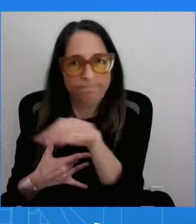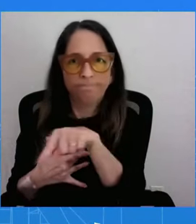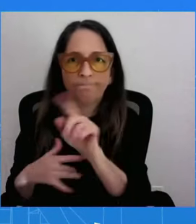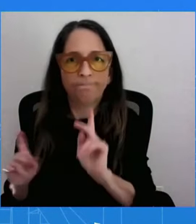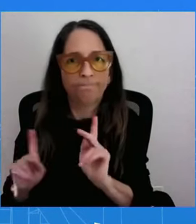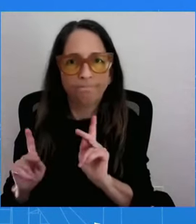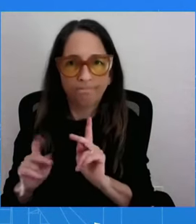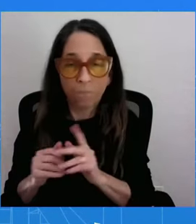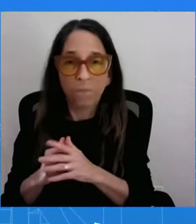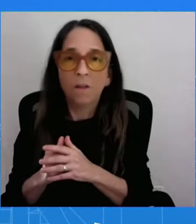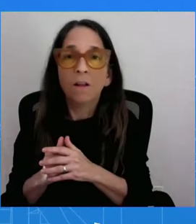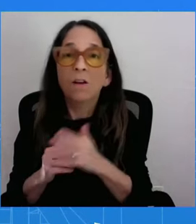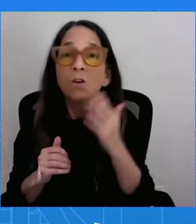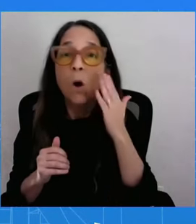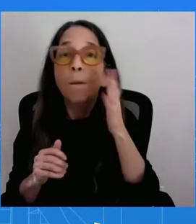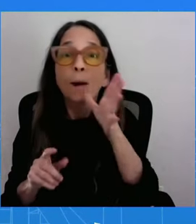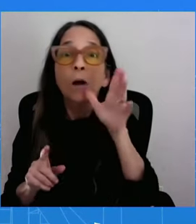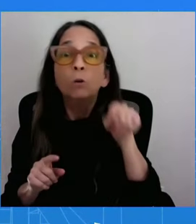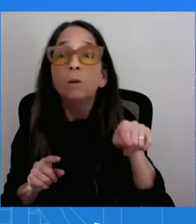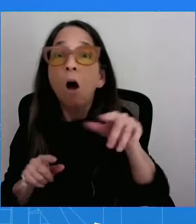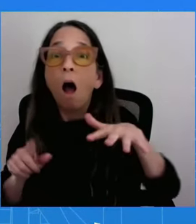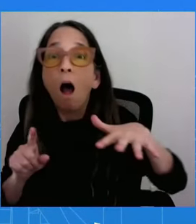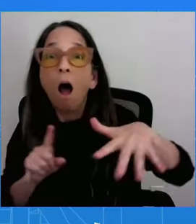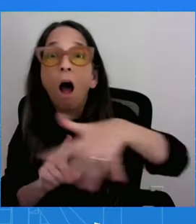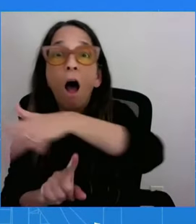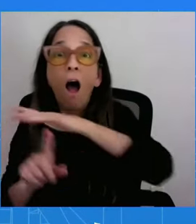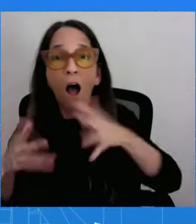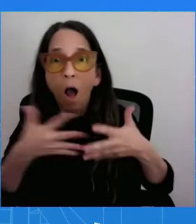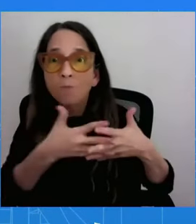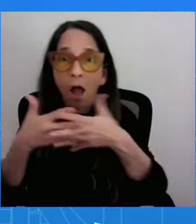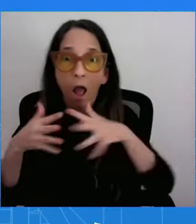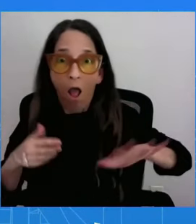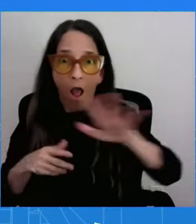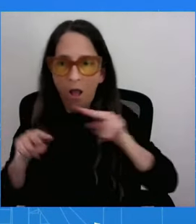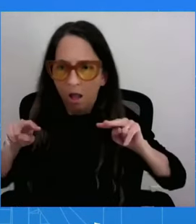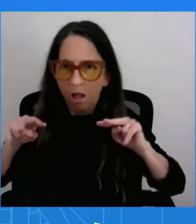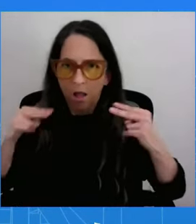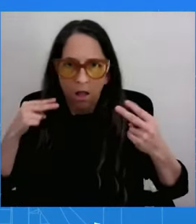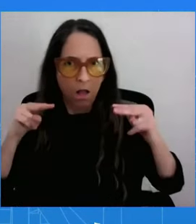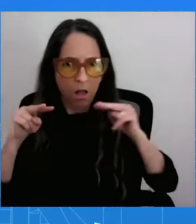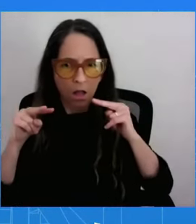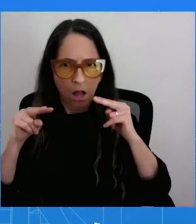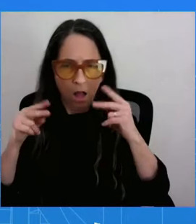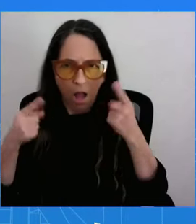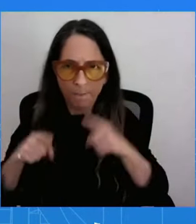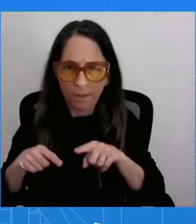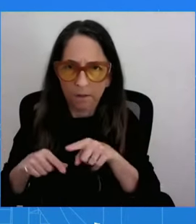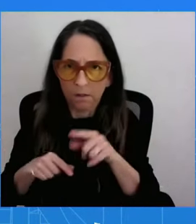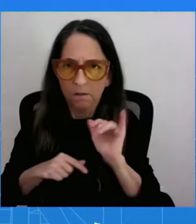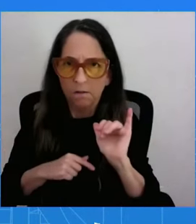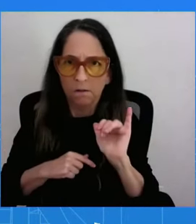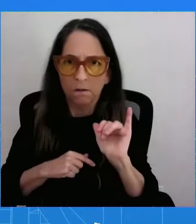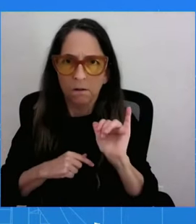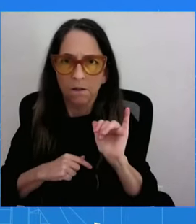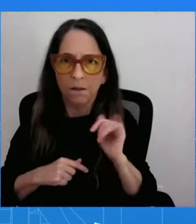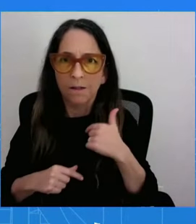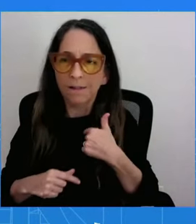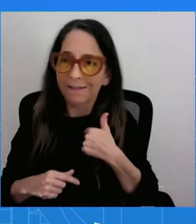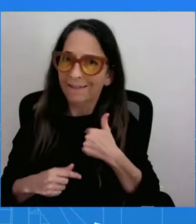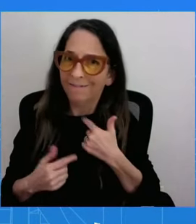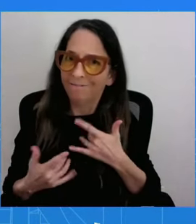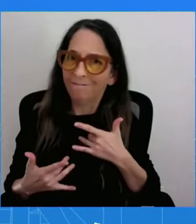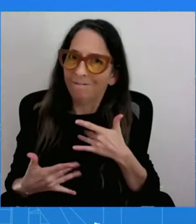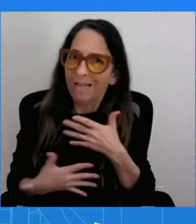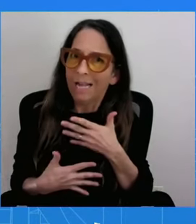thinking about this day, and this is a day that you fear, a day that you fear, and I think this goes a little bit into the